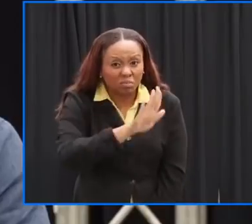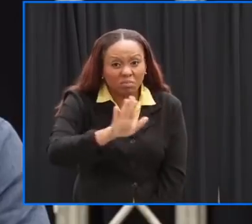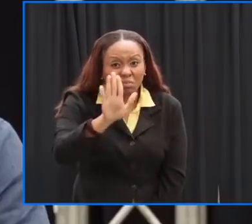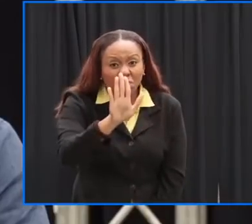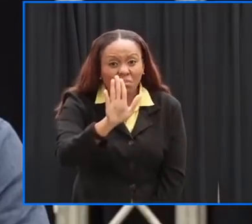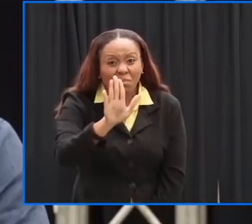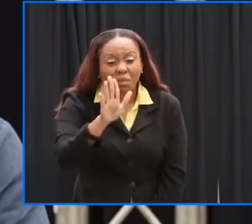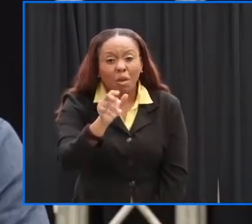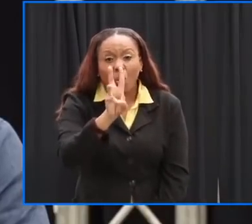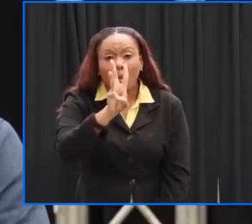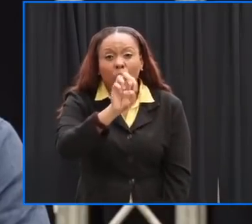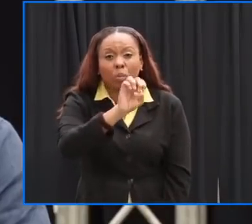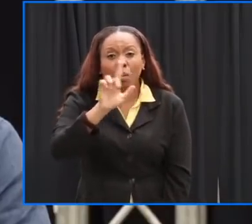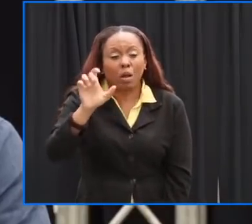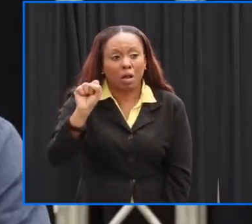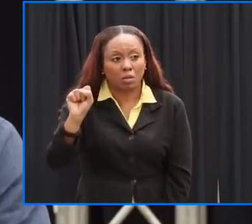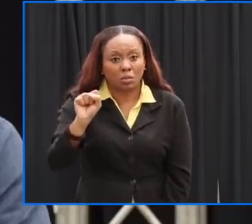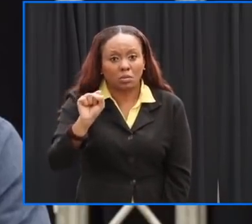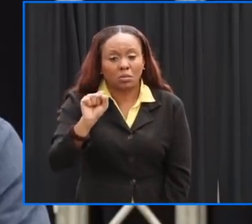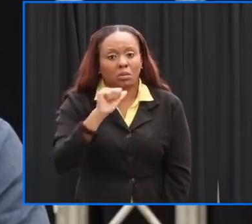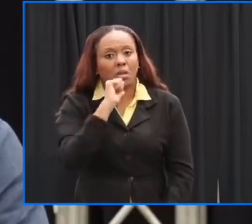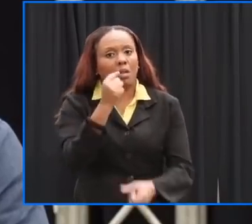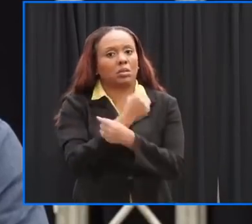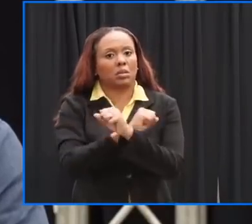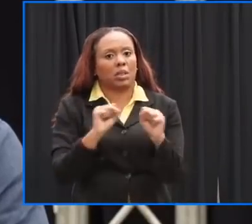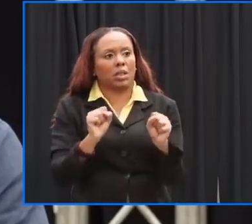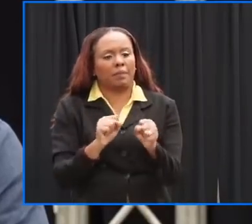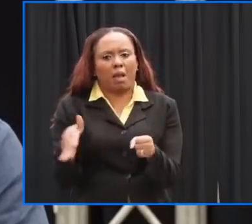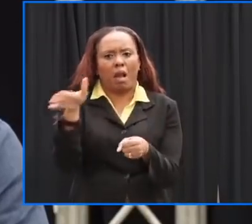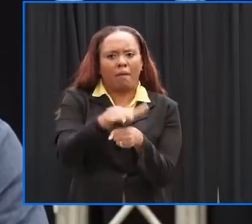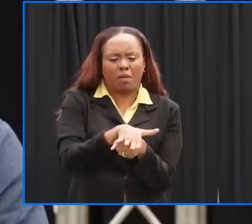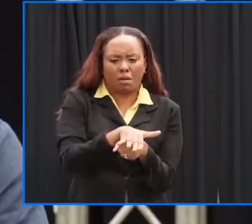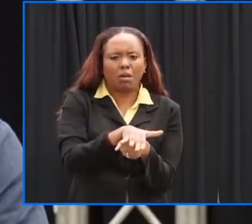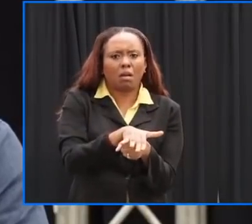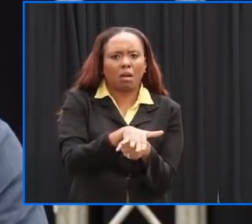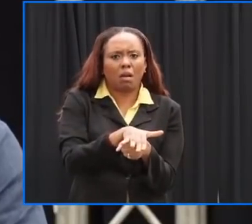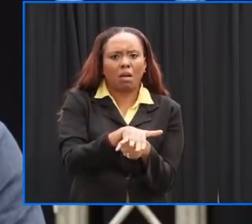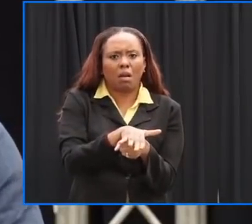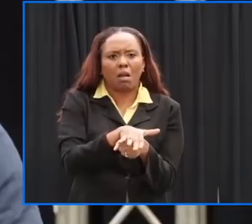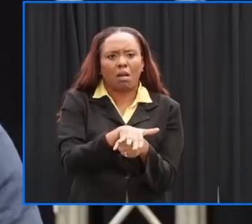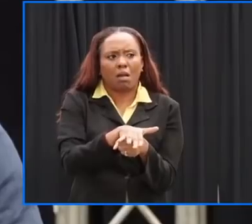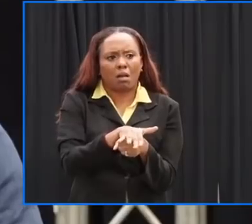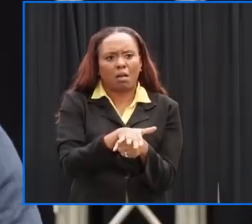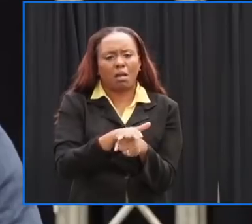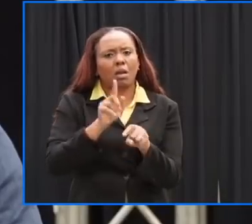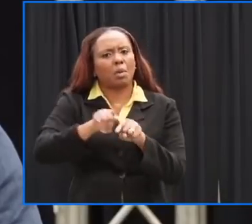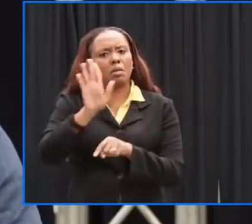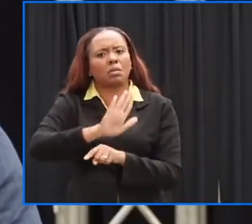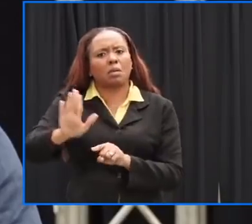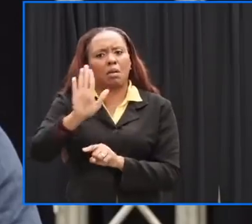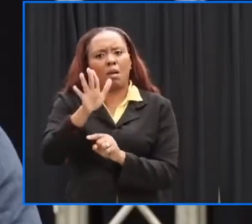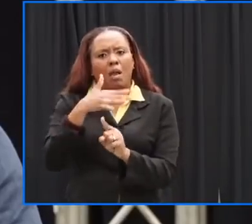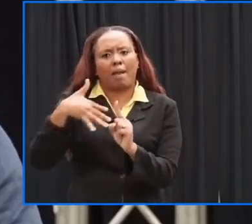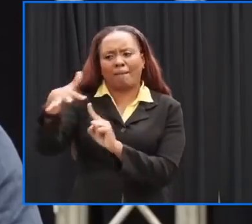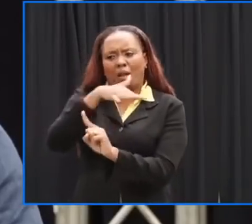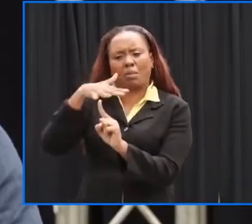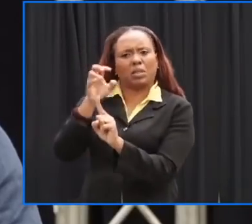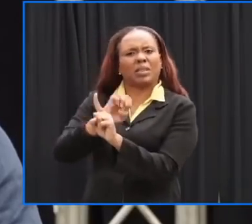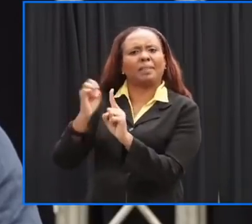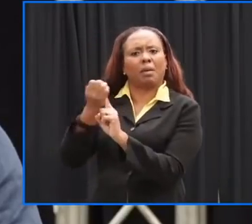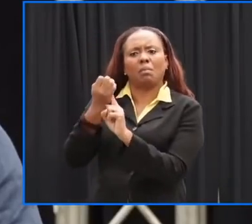um clear the waterways and just make yourself as prepared as you can be but also this is a time for us to be honest with ourselves